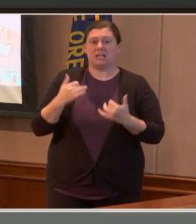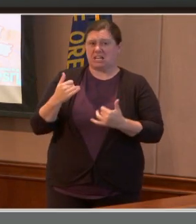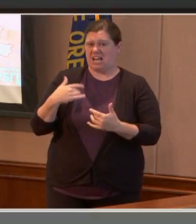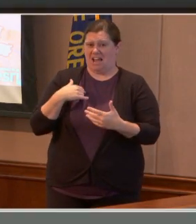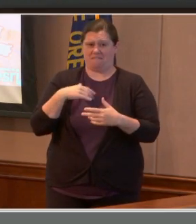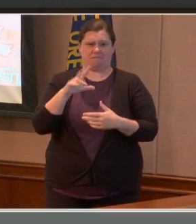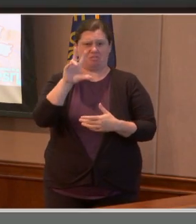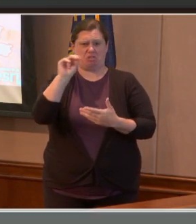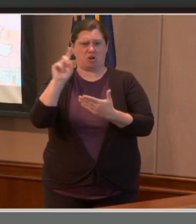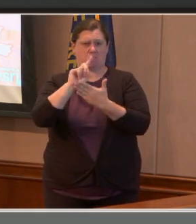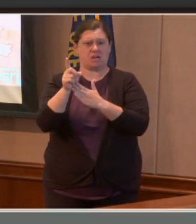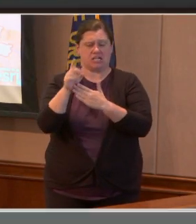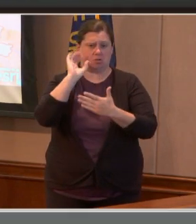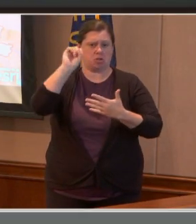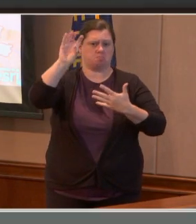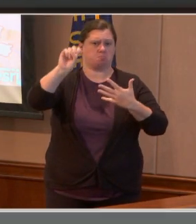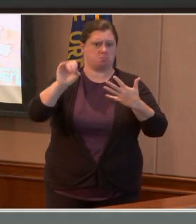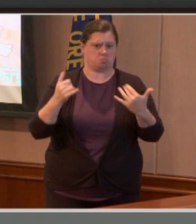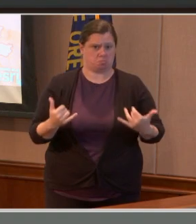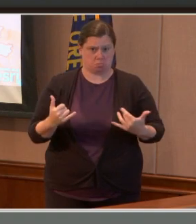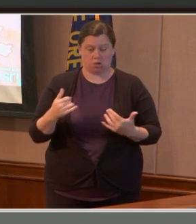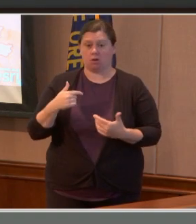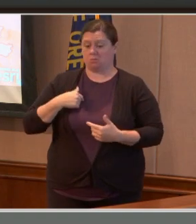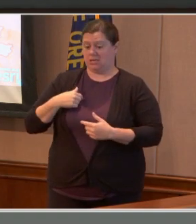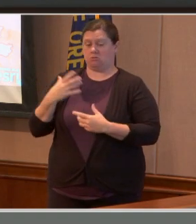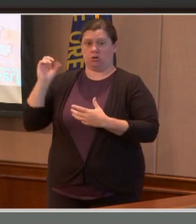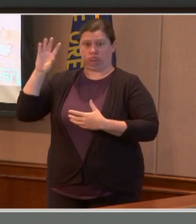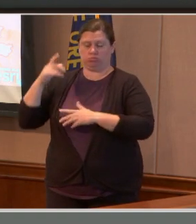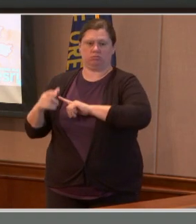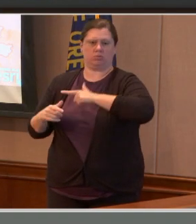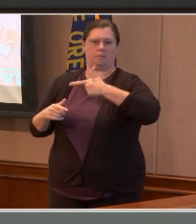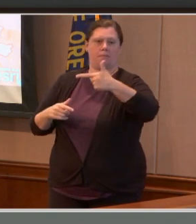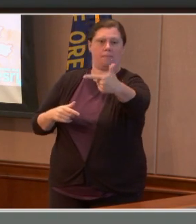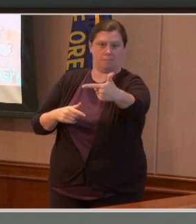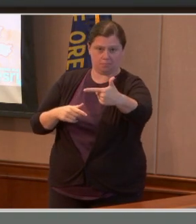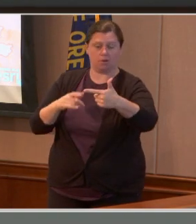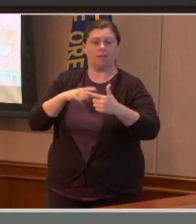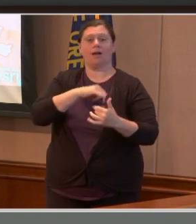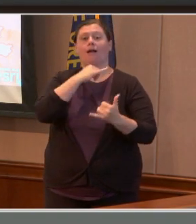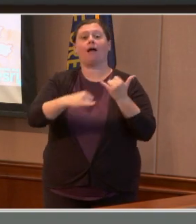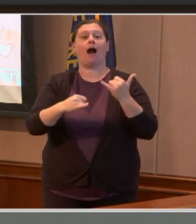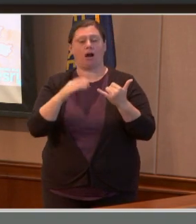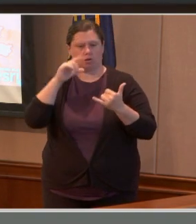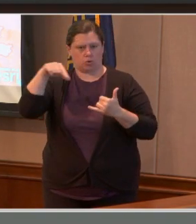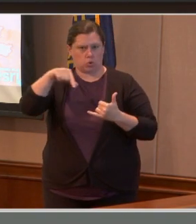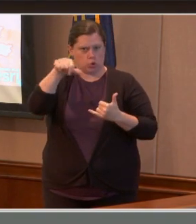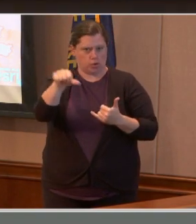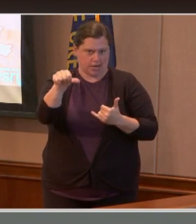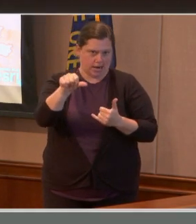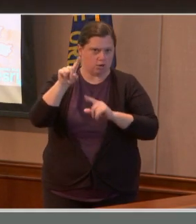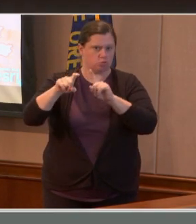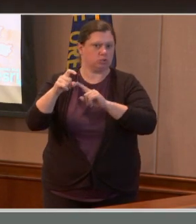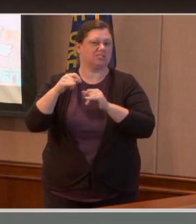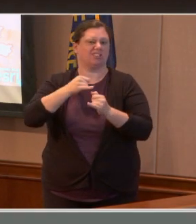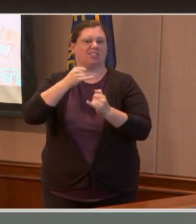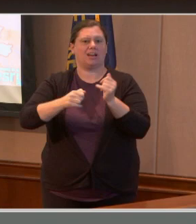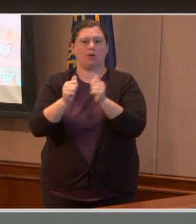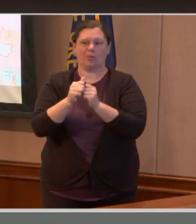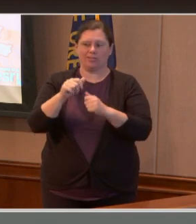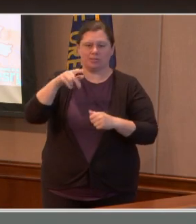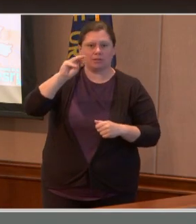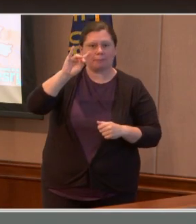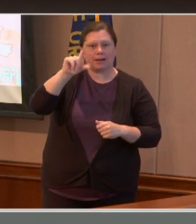information and end with a Q&A session with the media. I'd like to introduce Clackamas County Commissioner